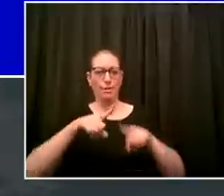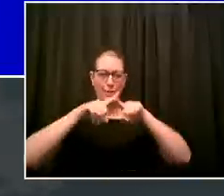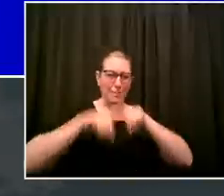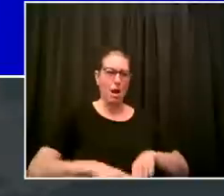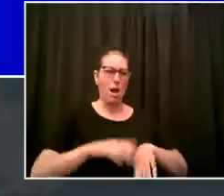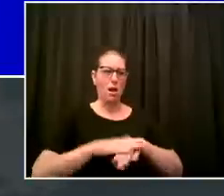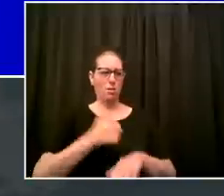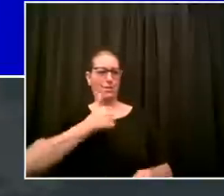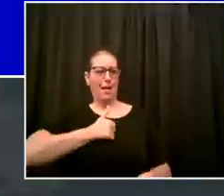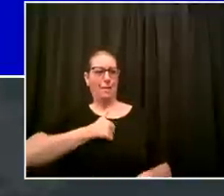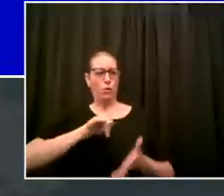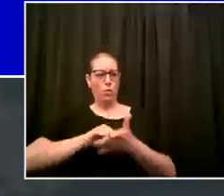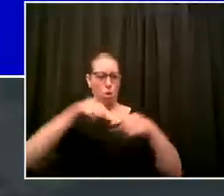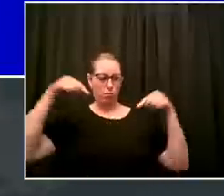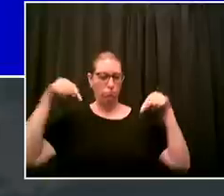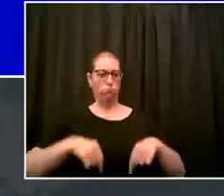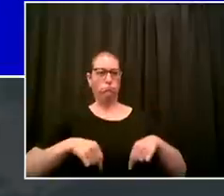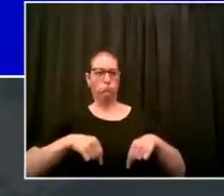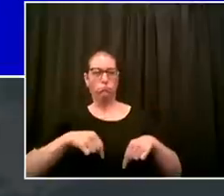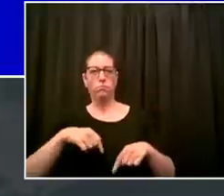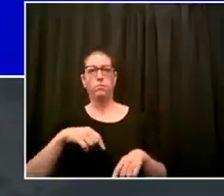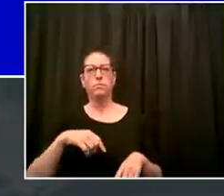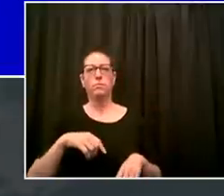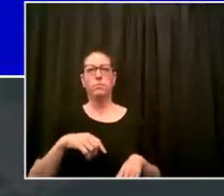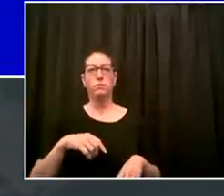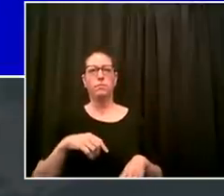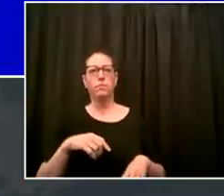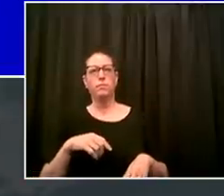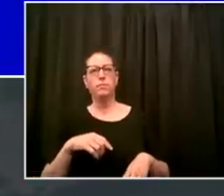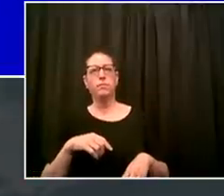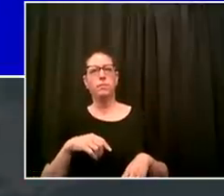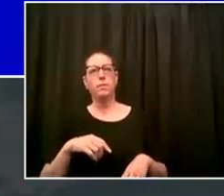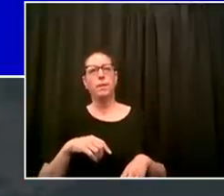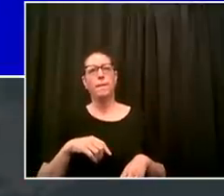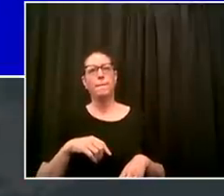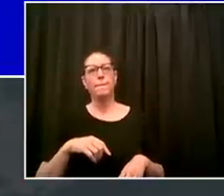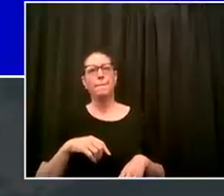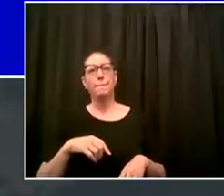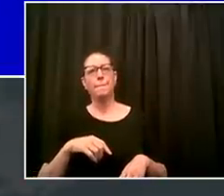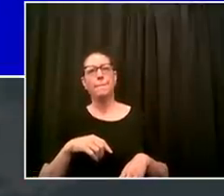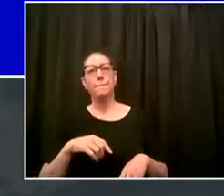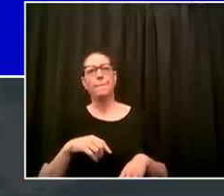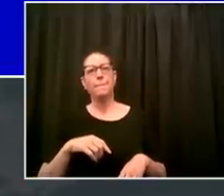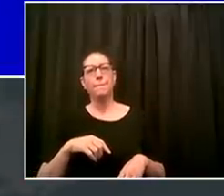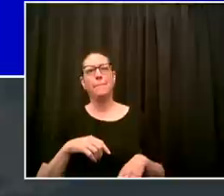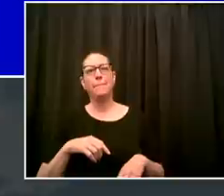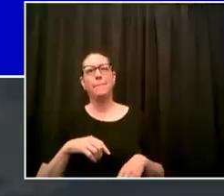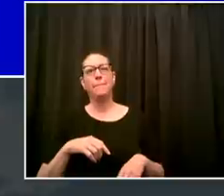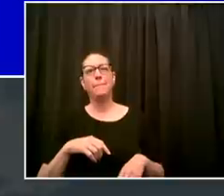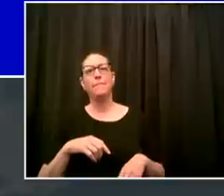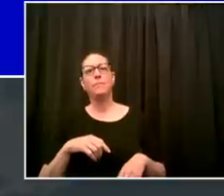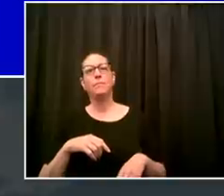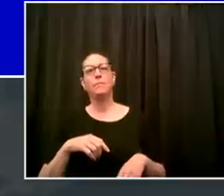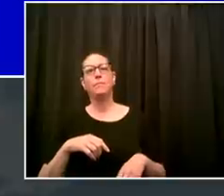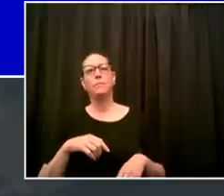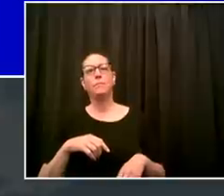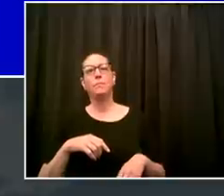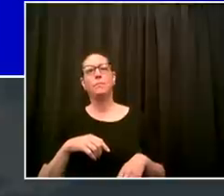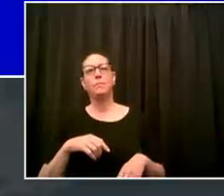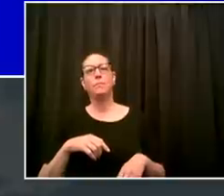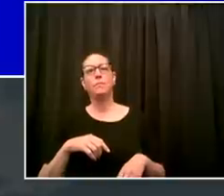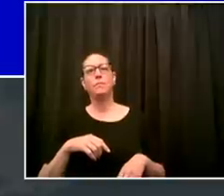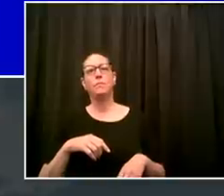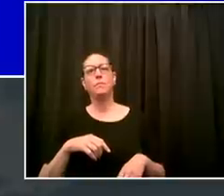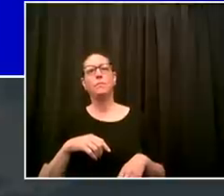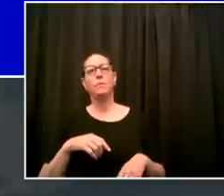reliable than what you build right here in the five boroughs so as i said yesterday we're now at 20 000 tests per day